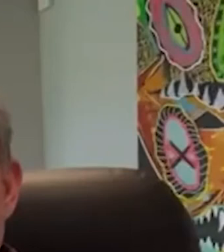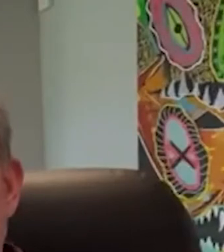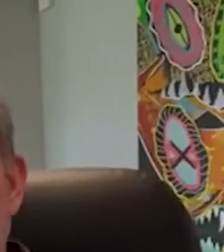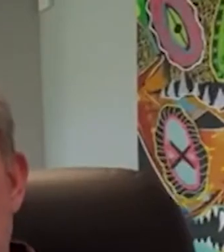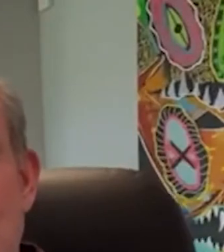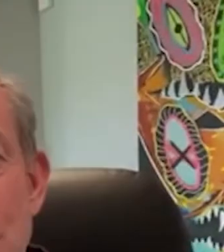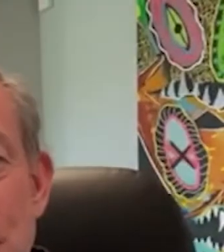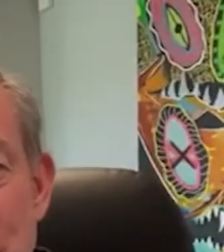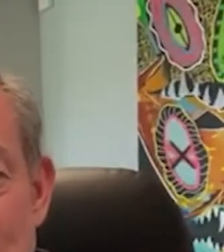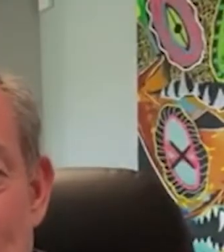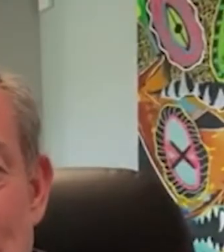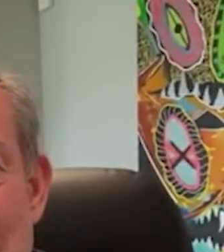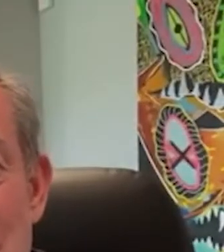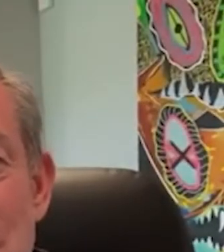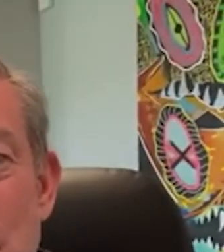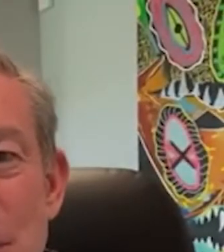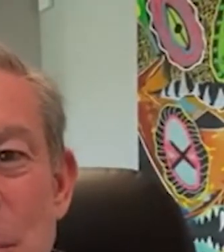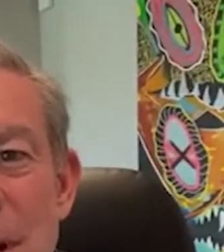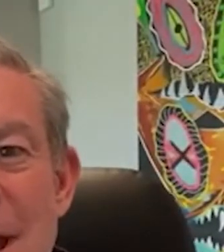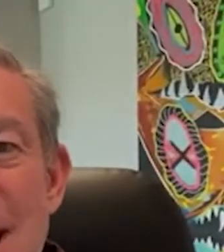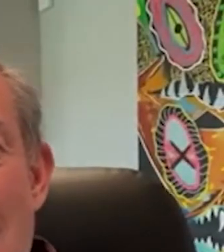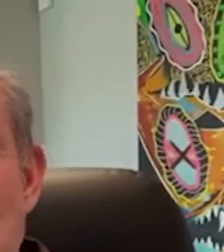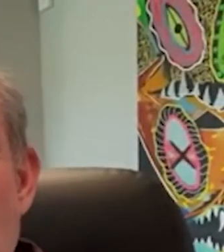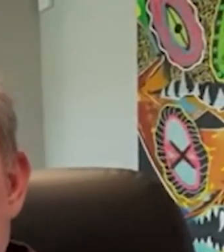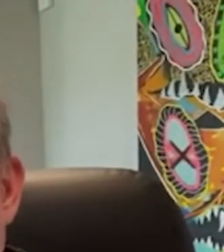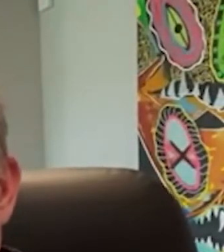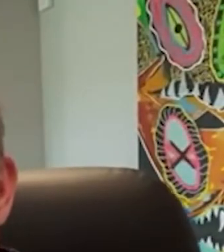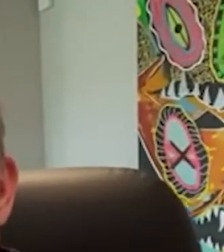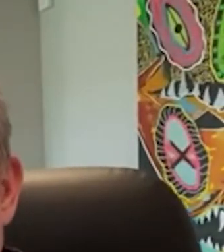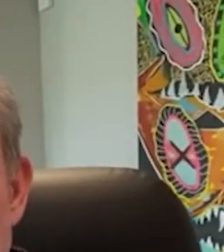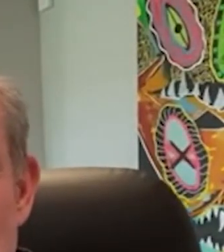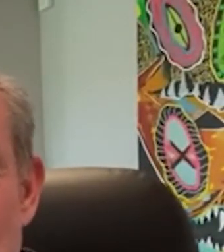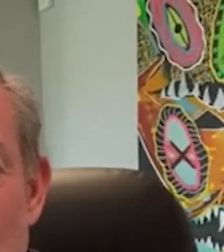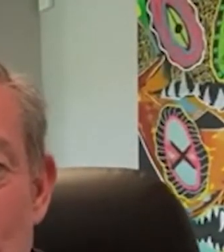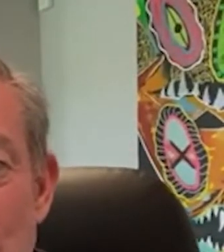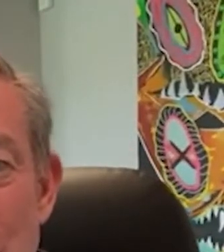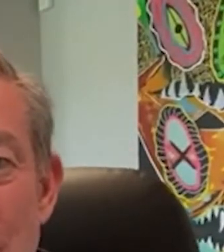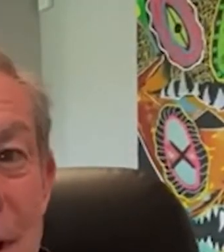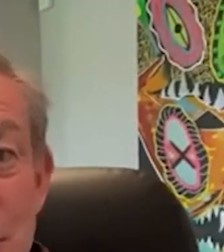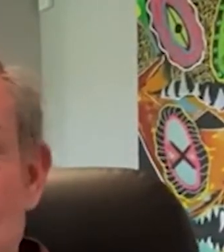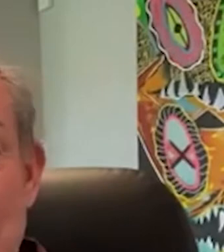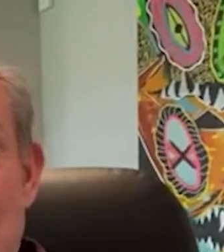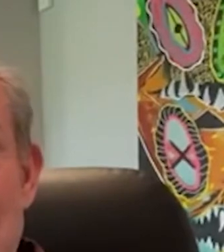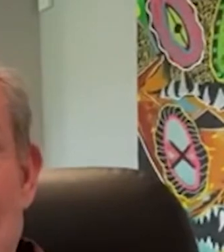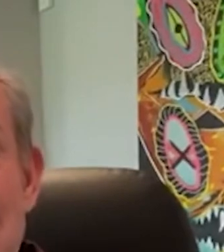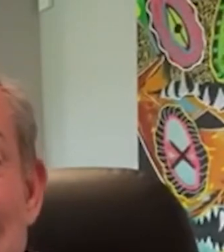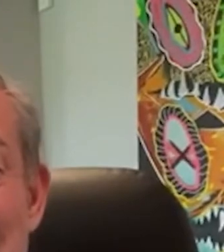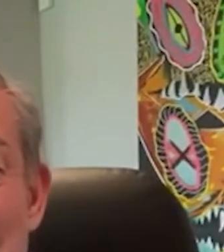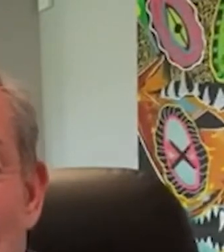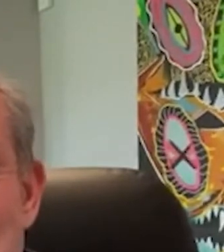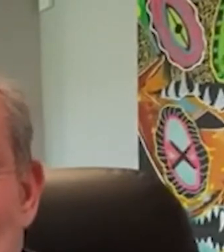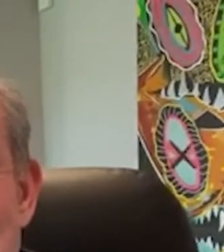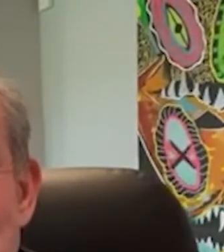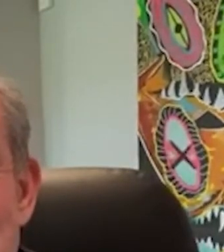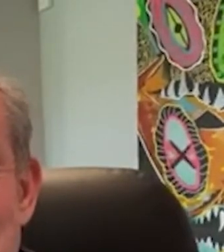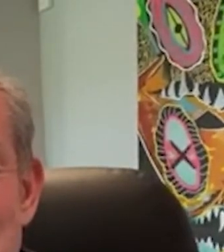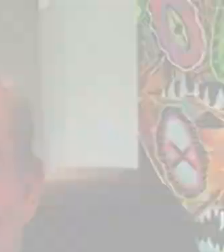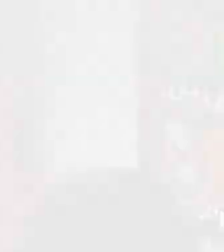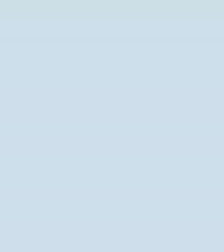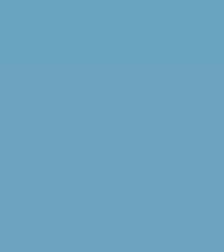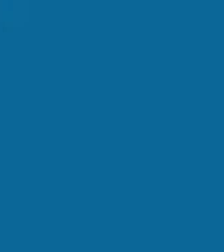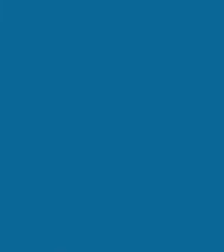Hello to the School District of Philadelphia's Class of 2020. I'm Elvis Duran from the Q102 Morning Show. Just got to tell you, congratulations.